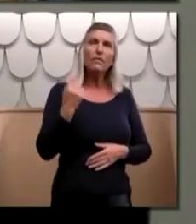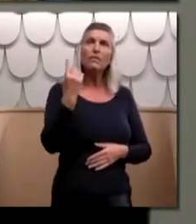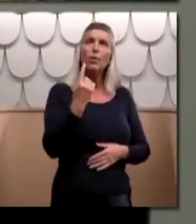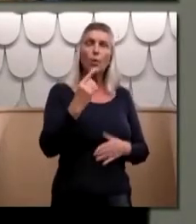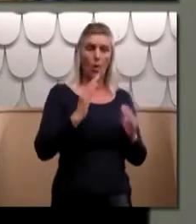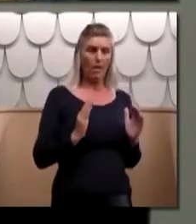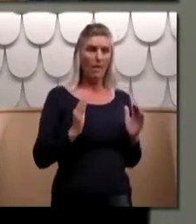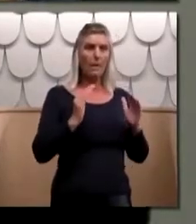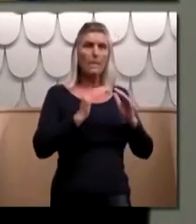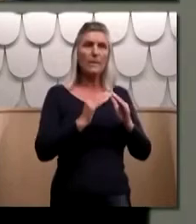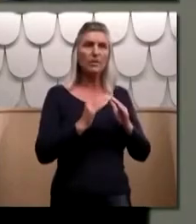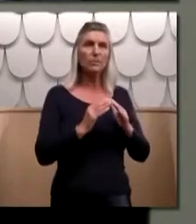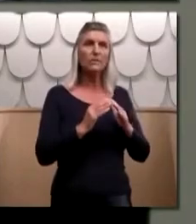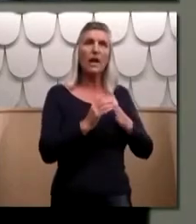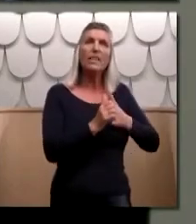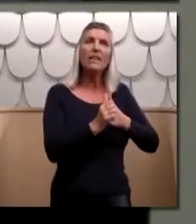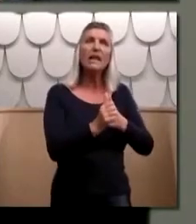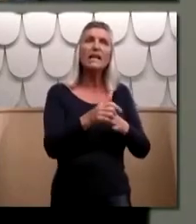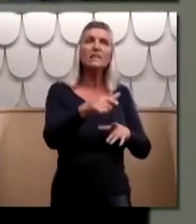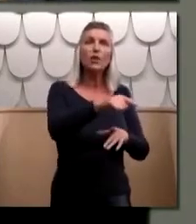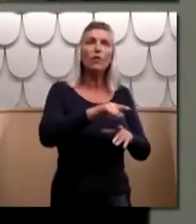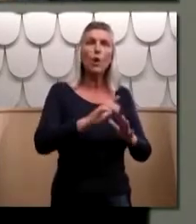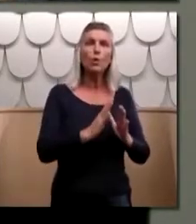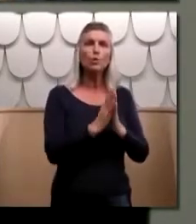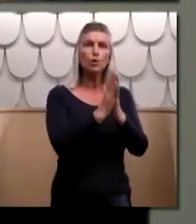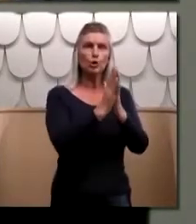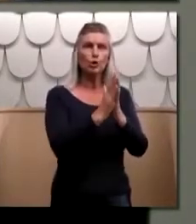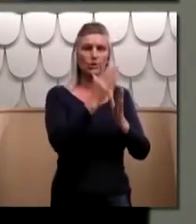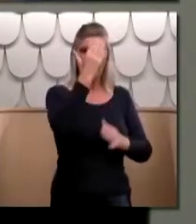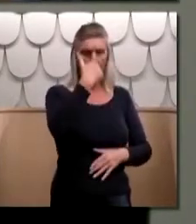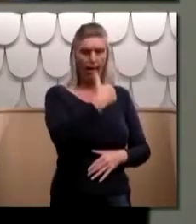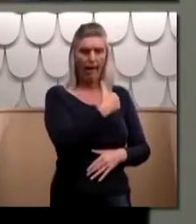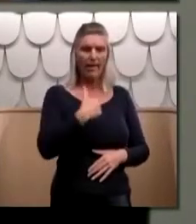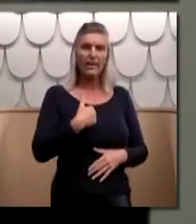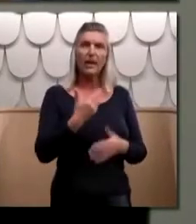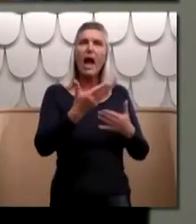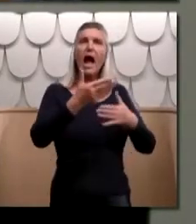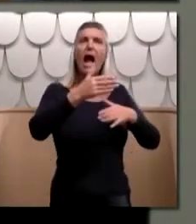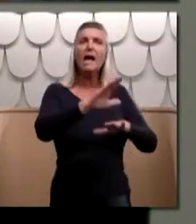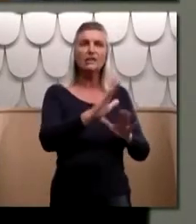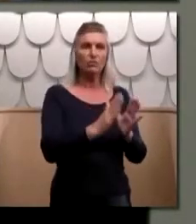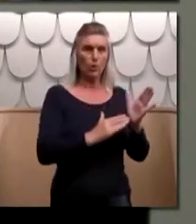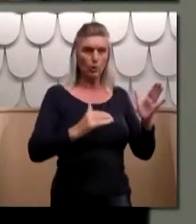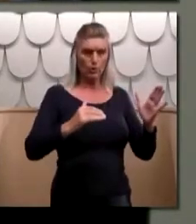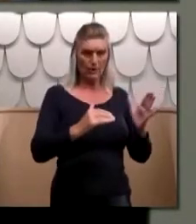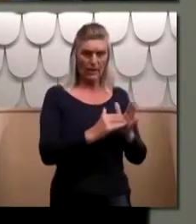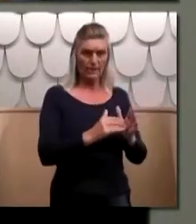and congregational leaders of the Catholic Church in Aotearoa, New Zealand.